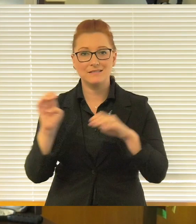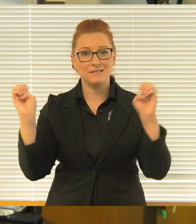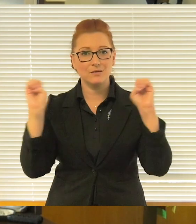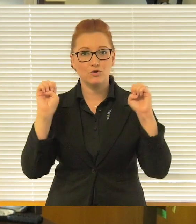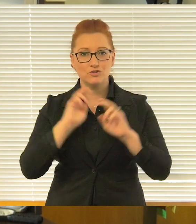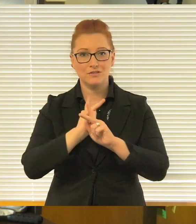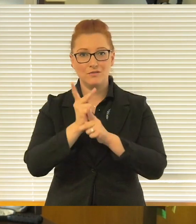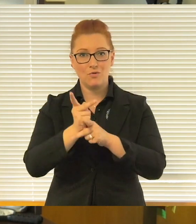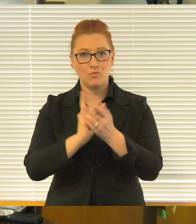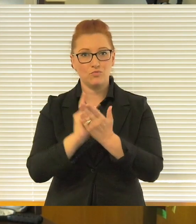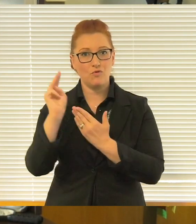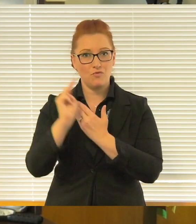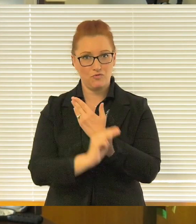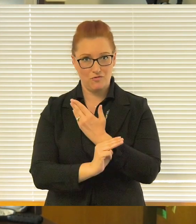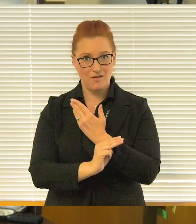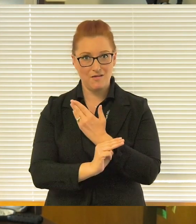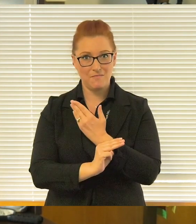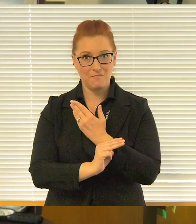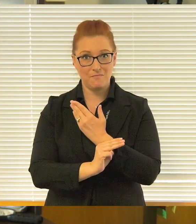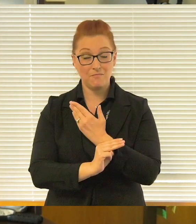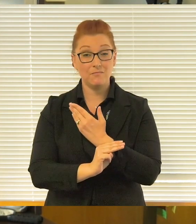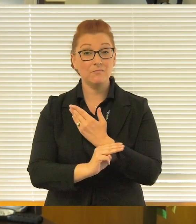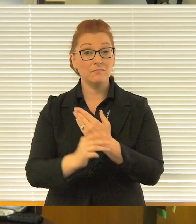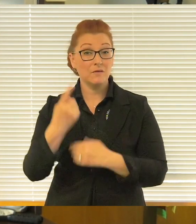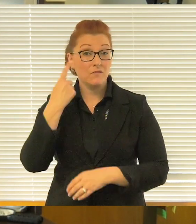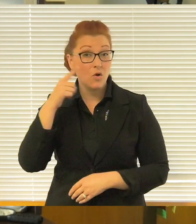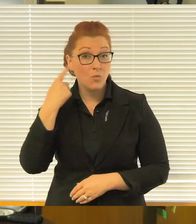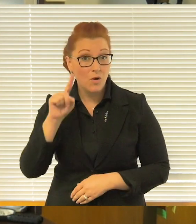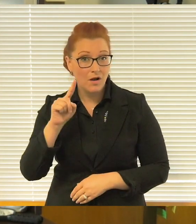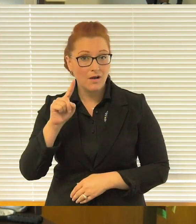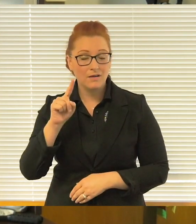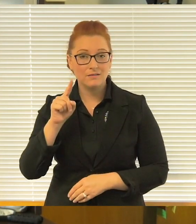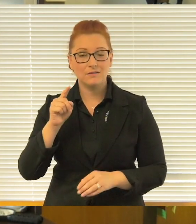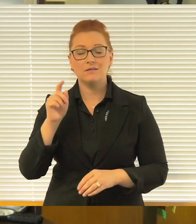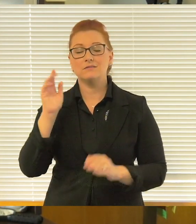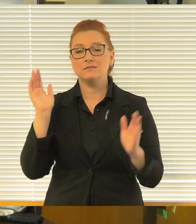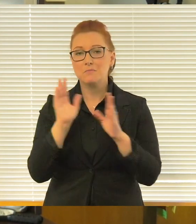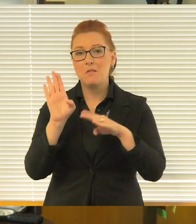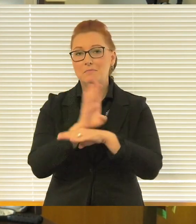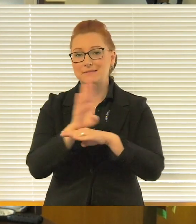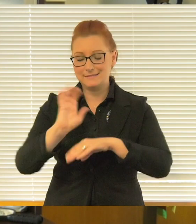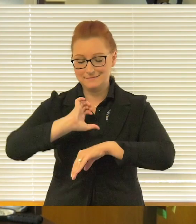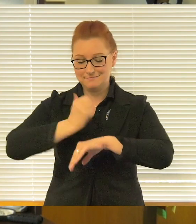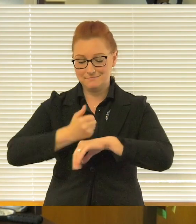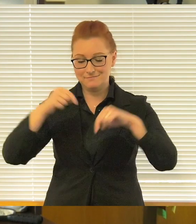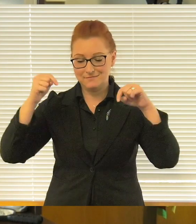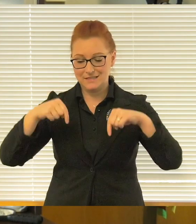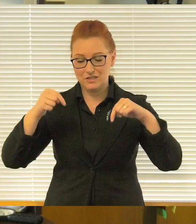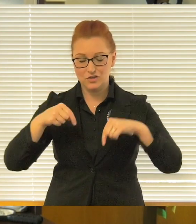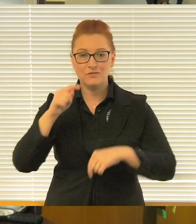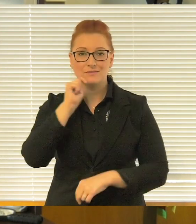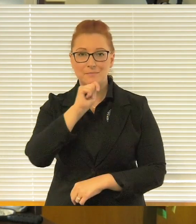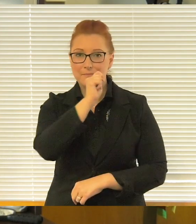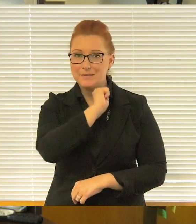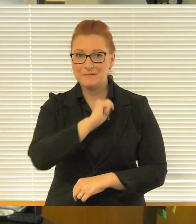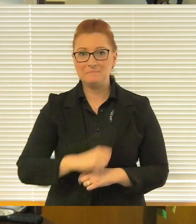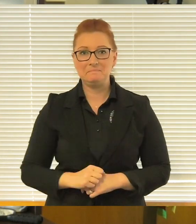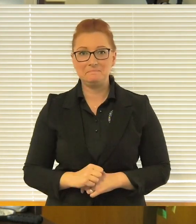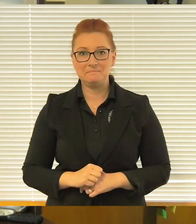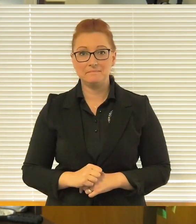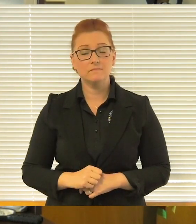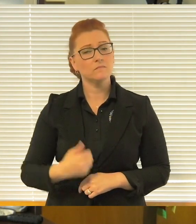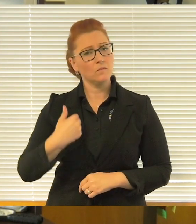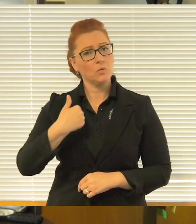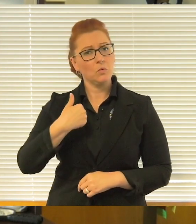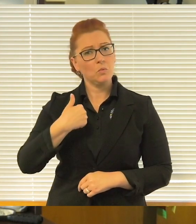loan program created especially for our small Tempe businesses. While we are hoping that Congress will